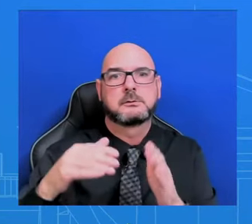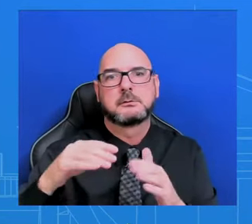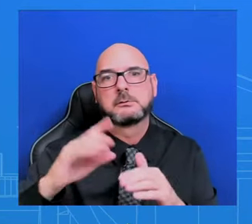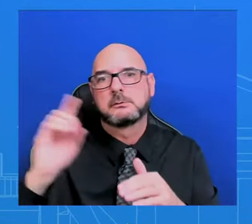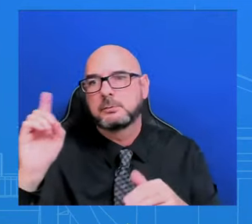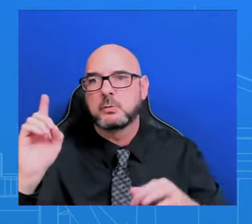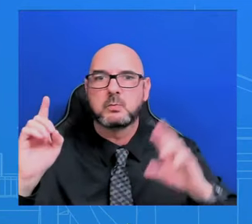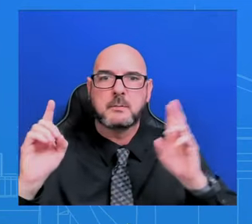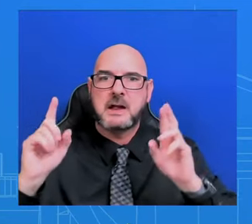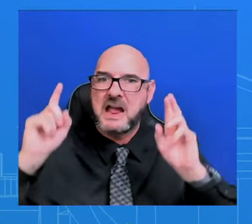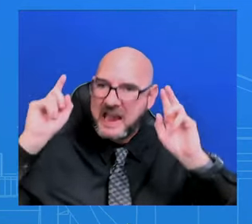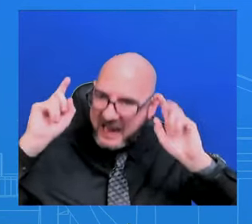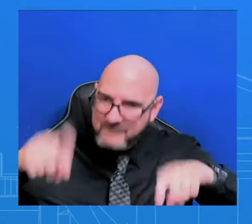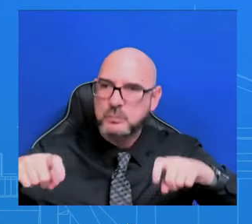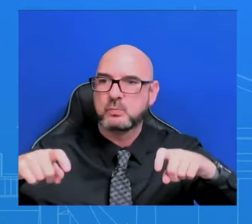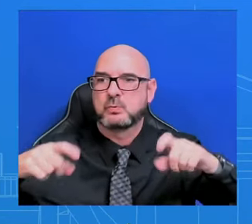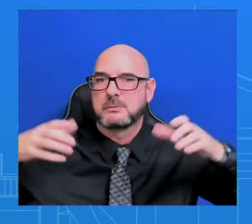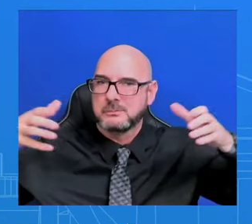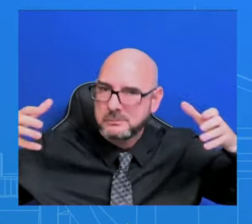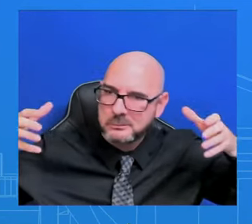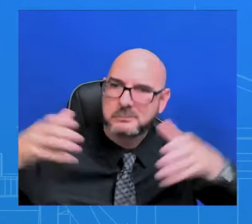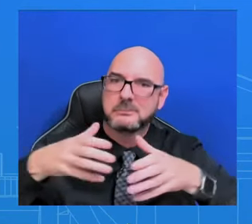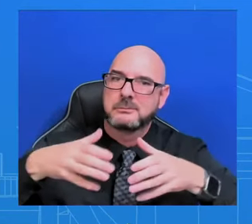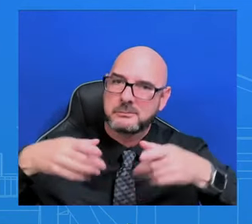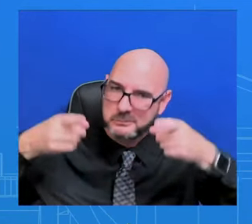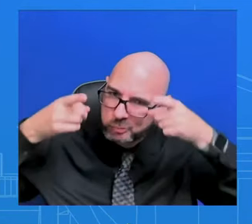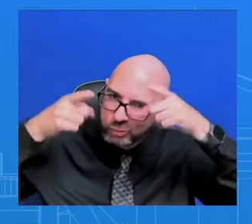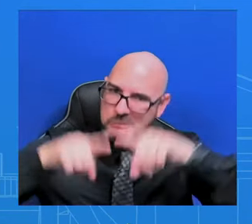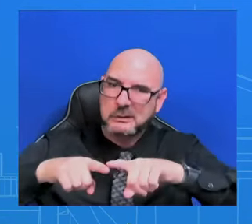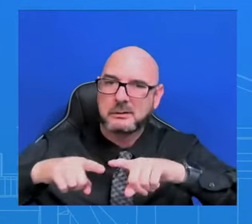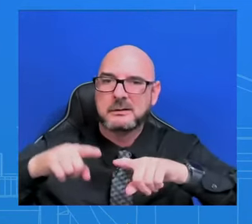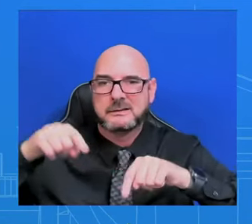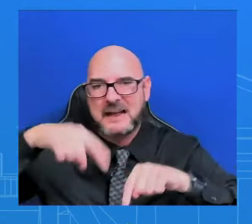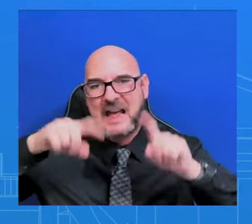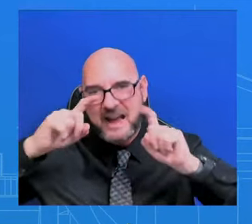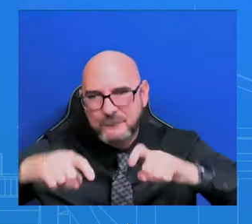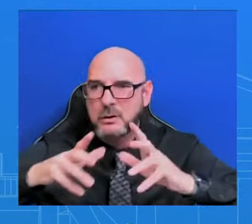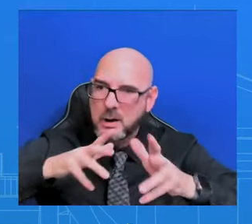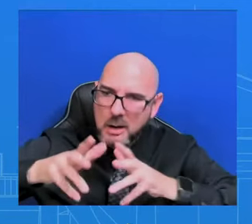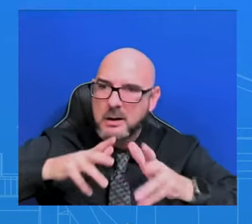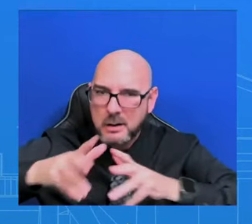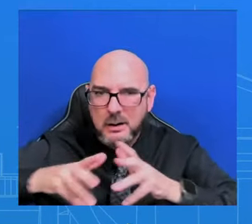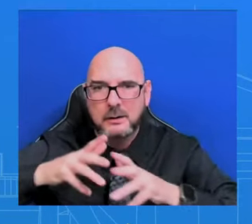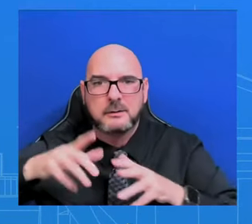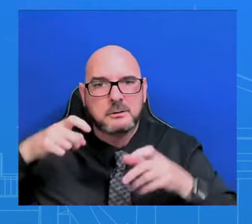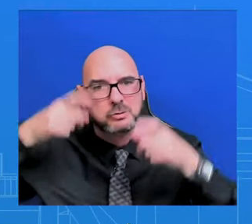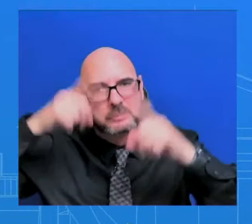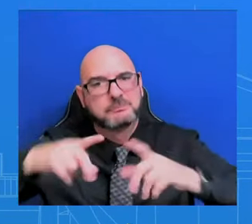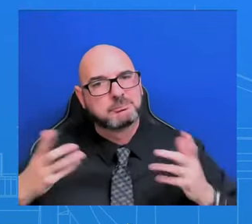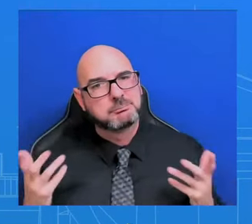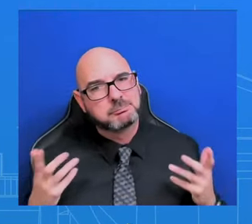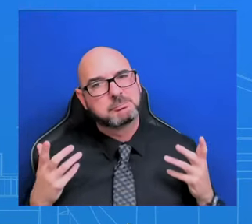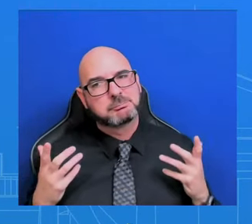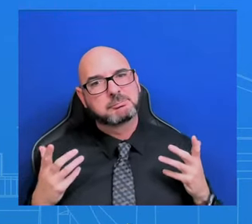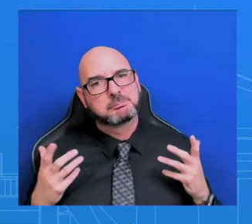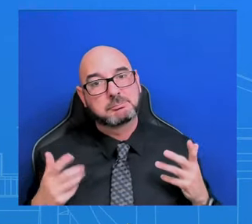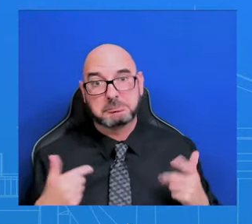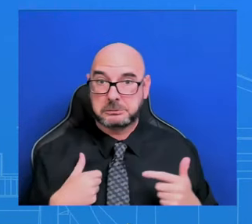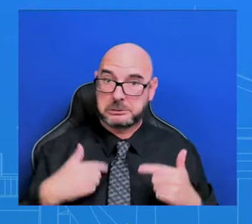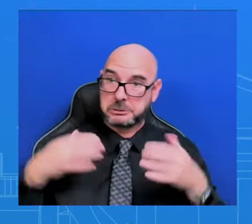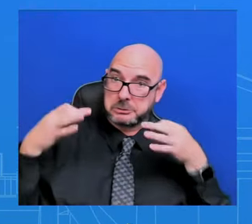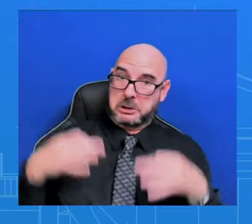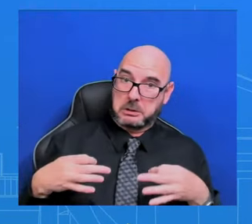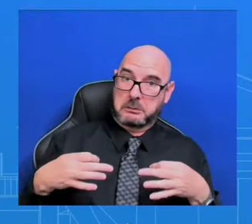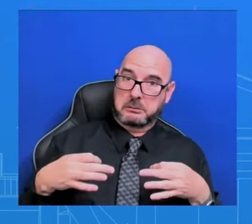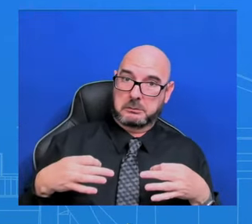right now in negotiating in a bipartisan way in good faith to come up with a solution on a system that has been broken for